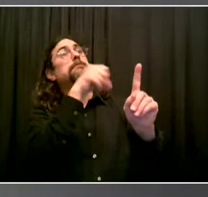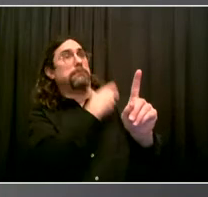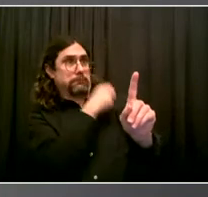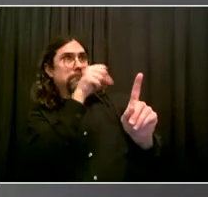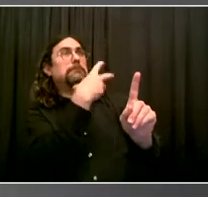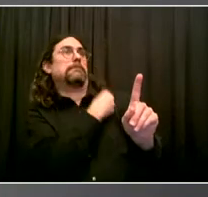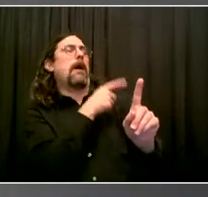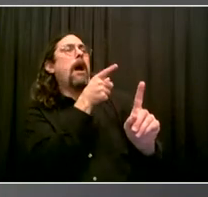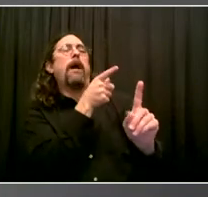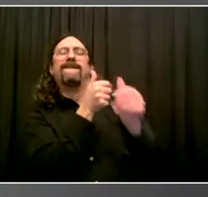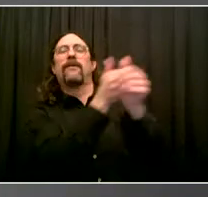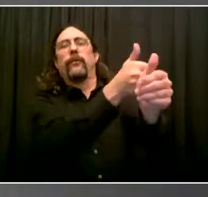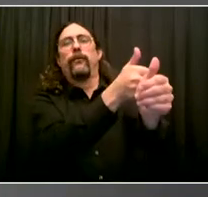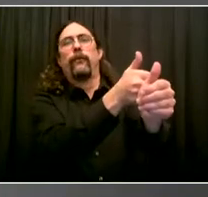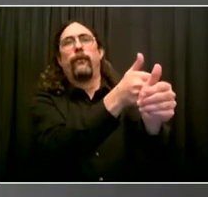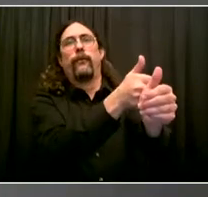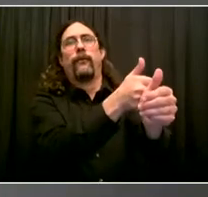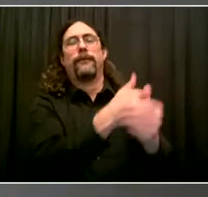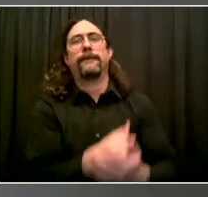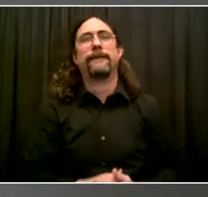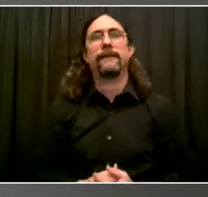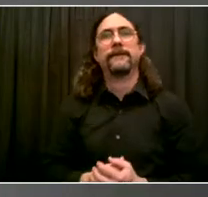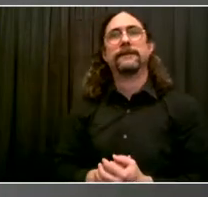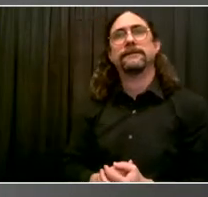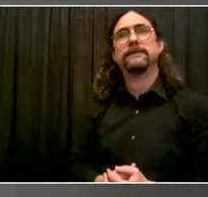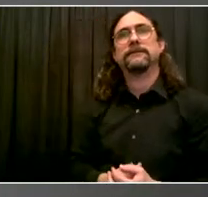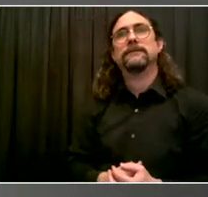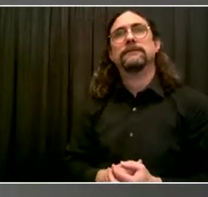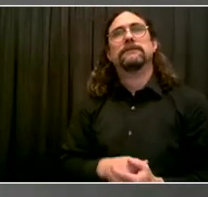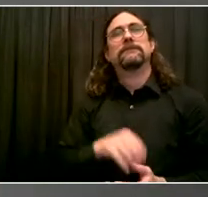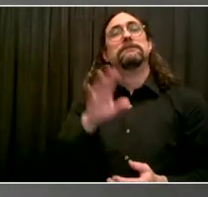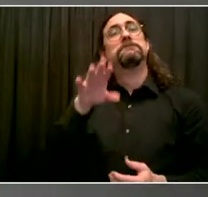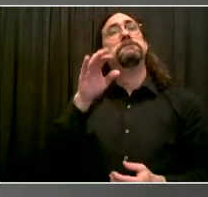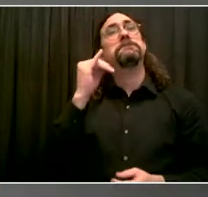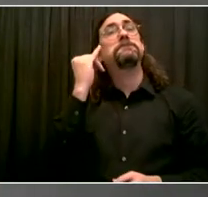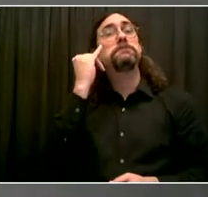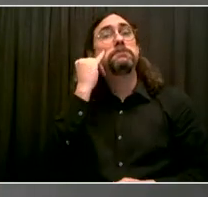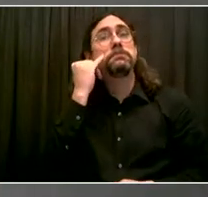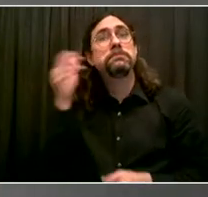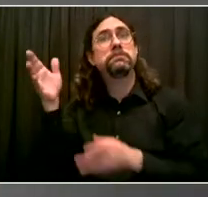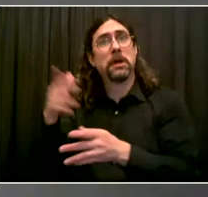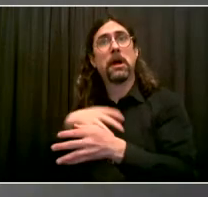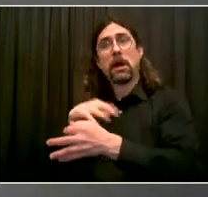key to getting everyone vaccinated. Thank you, sir. Thank you, Dr. Varma.